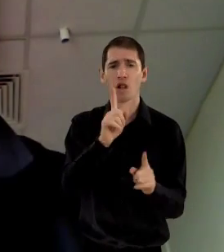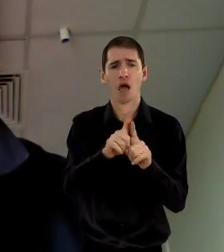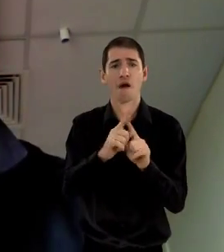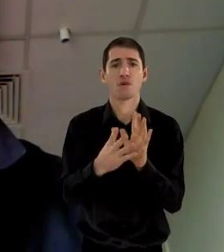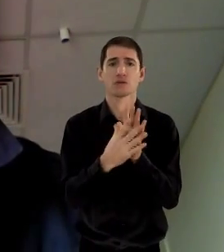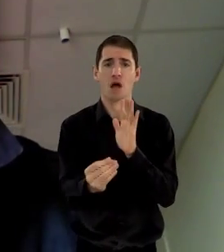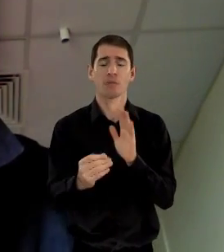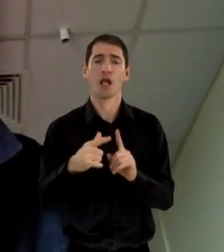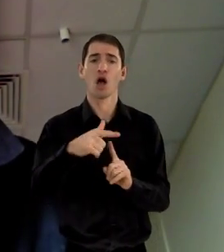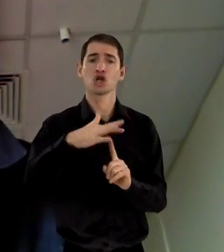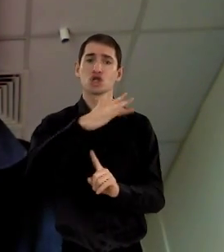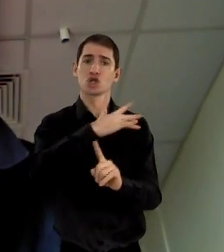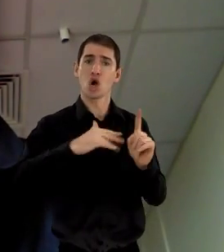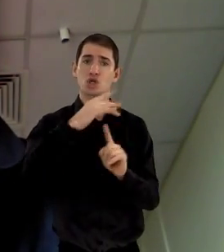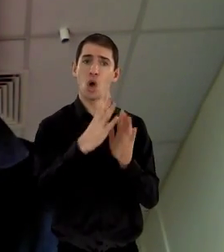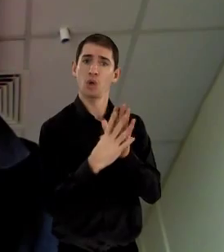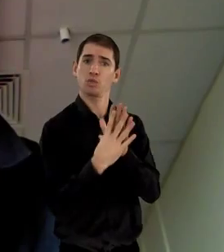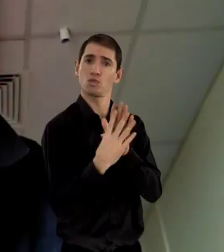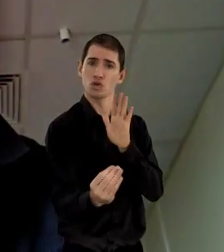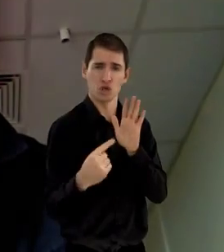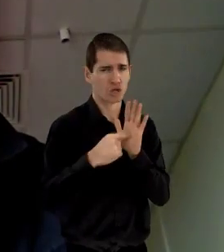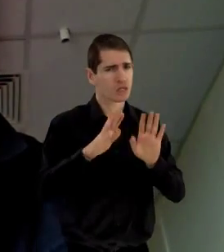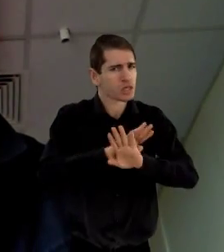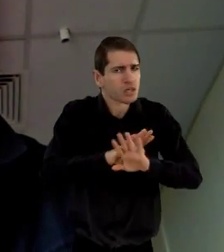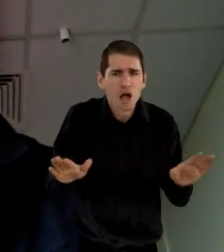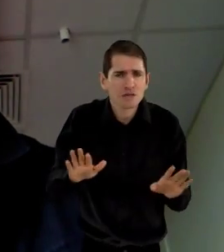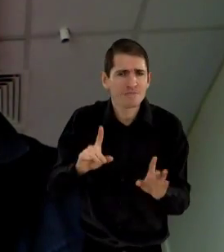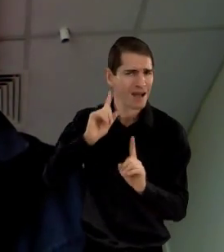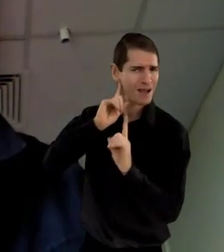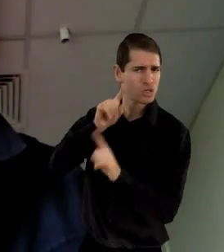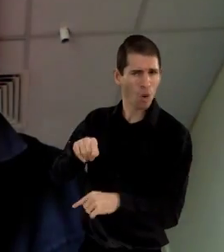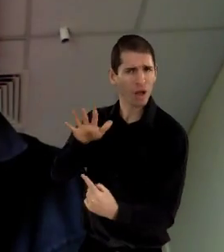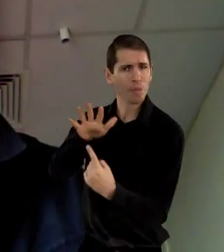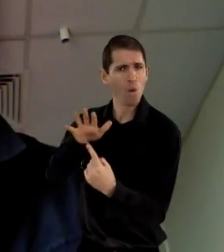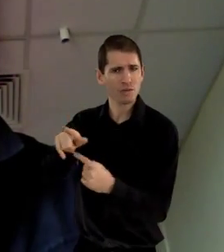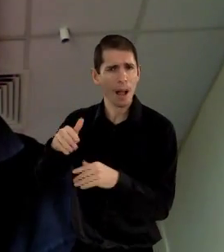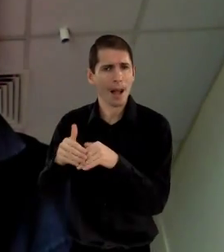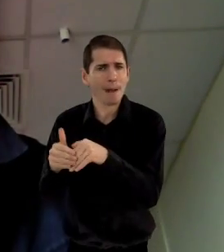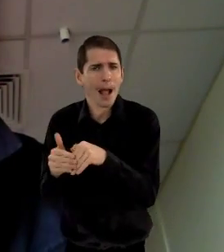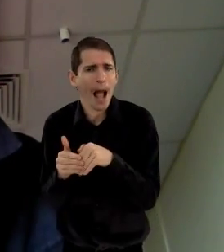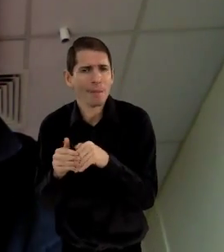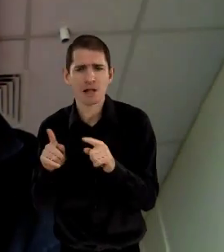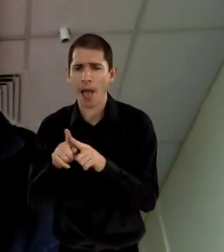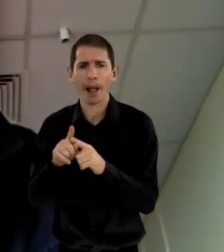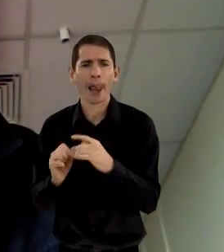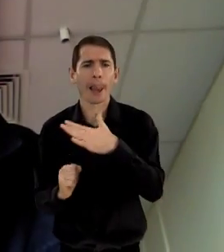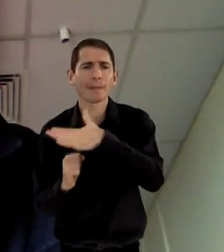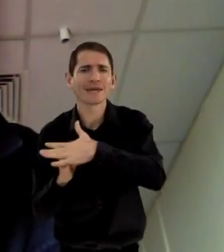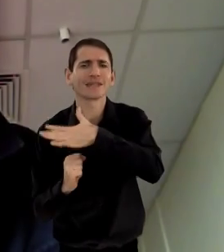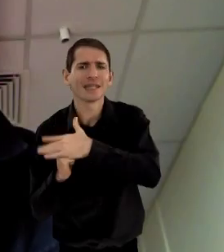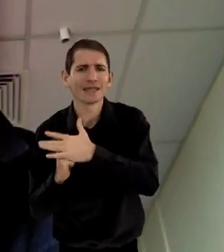about the social model are no longer relevant. For example, the social model does not deny